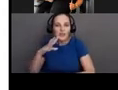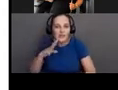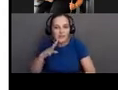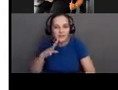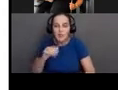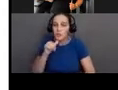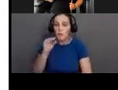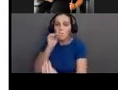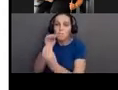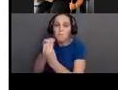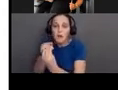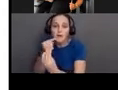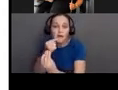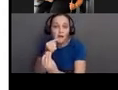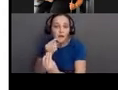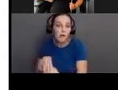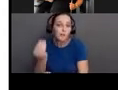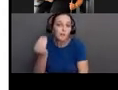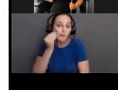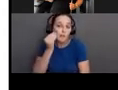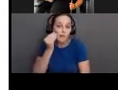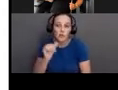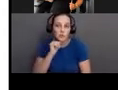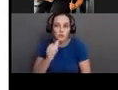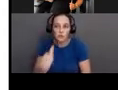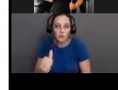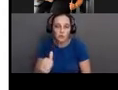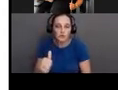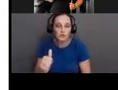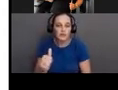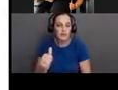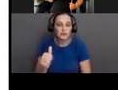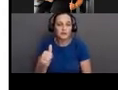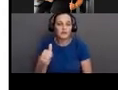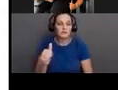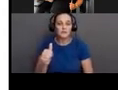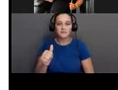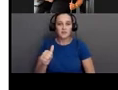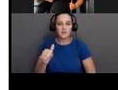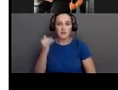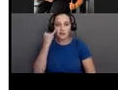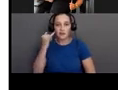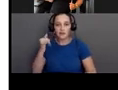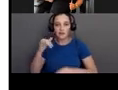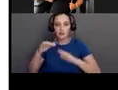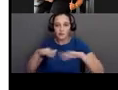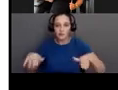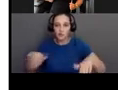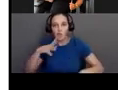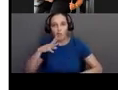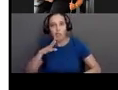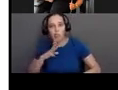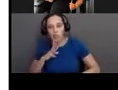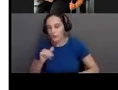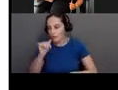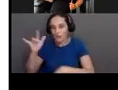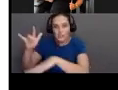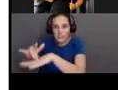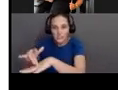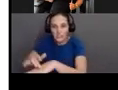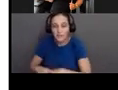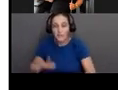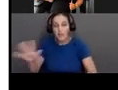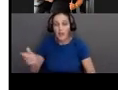Maybe avoid the cheeks, too, if they're drooling a lot and it's all over during the pregnancy. Don't put a past fire in your mouth.